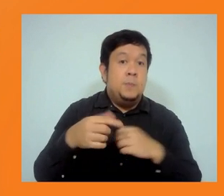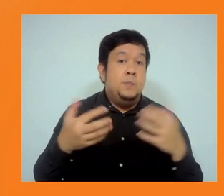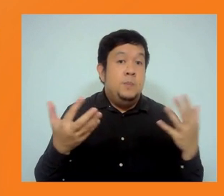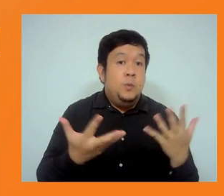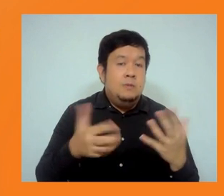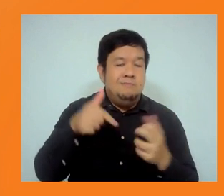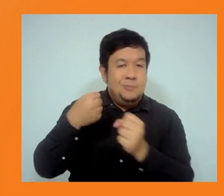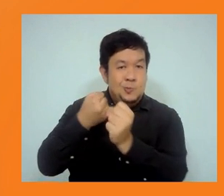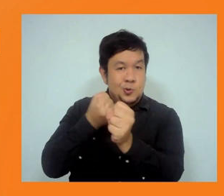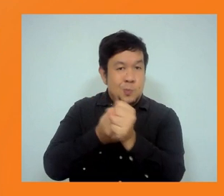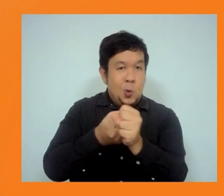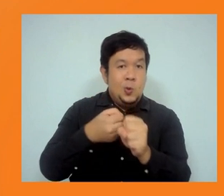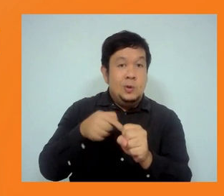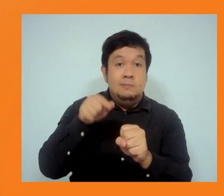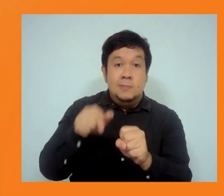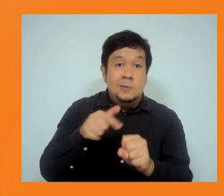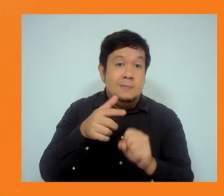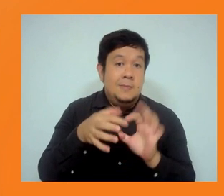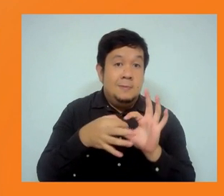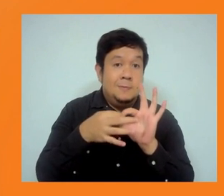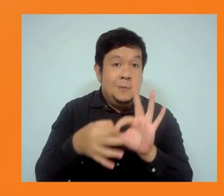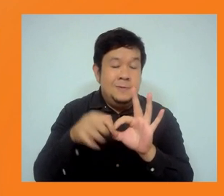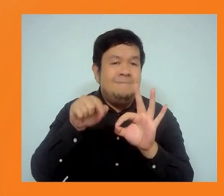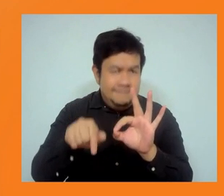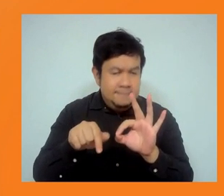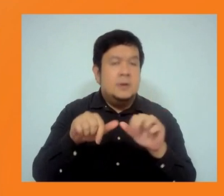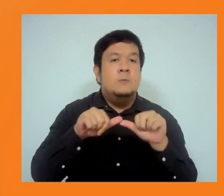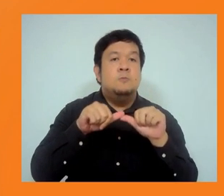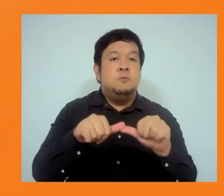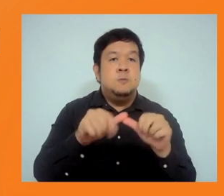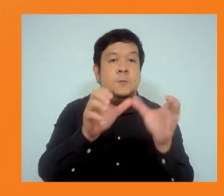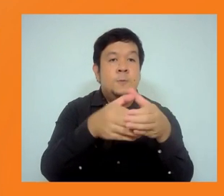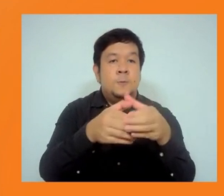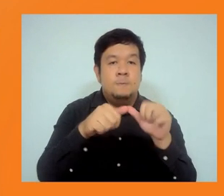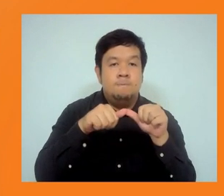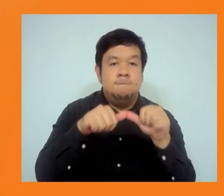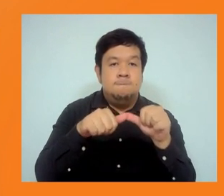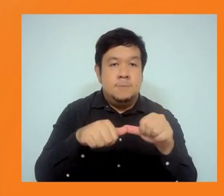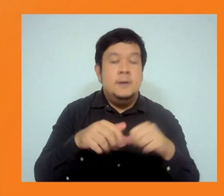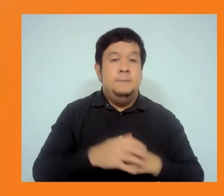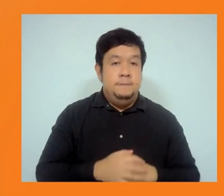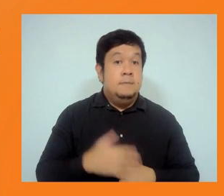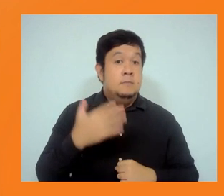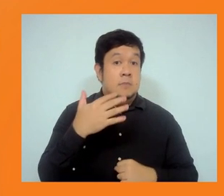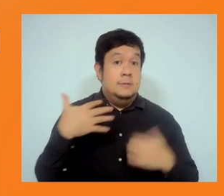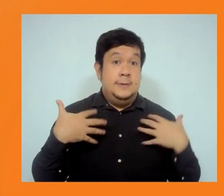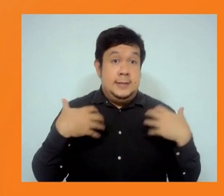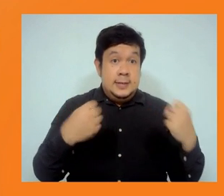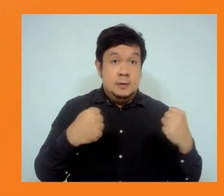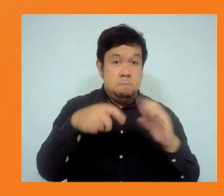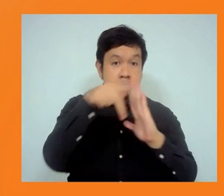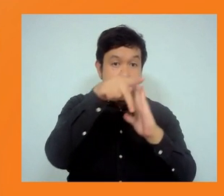Fourth, we're reviewing and looking to strengthen all of the existing policy requirements on environmental issues,